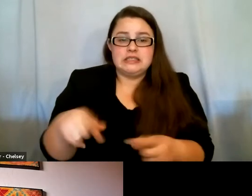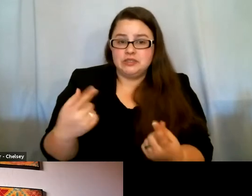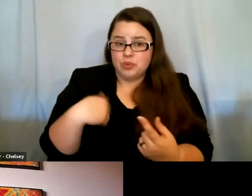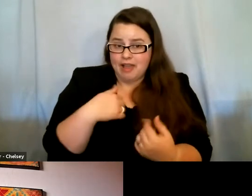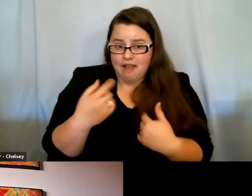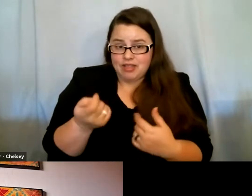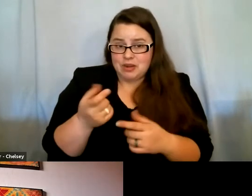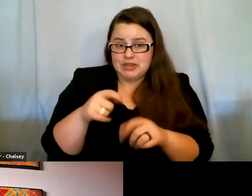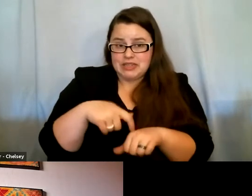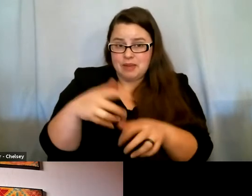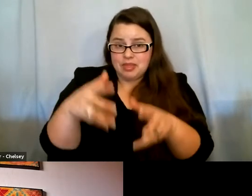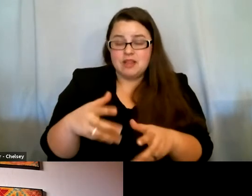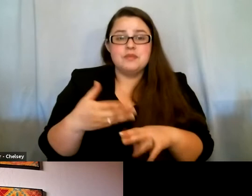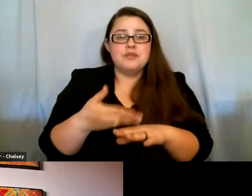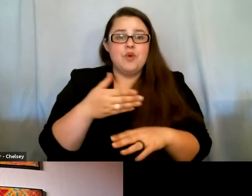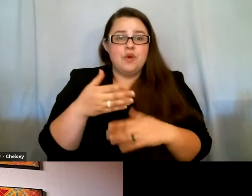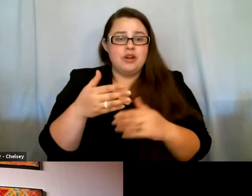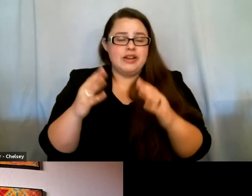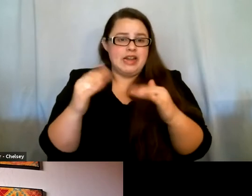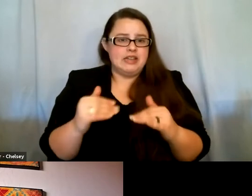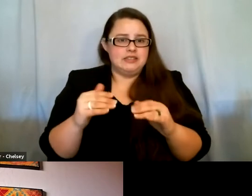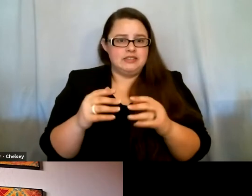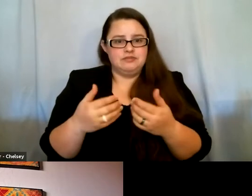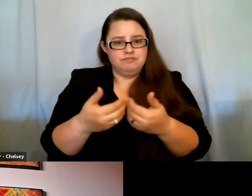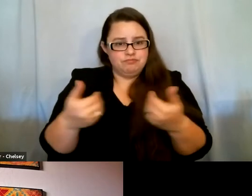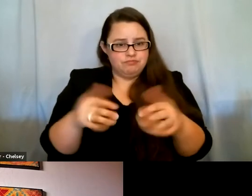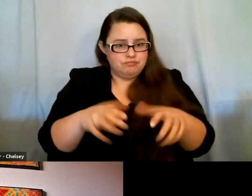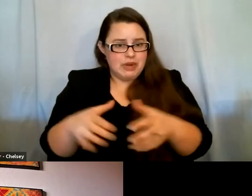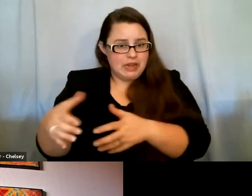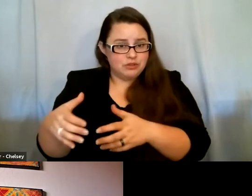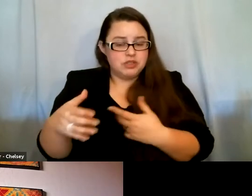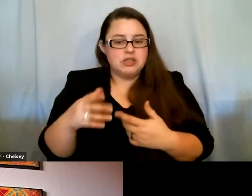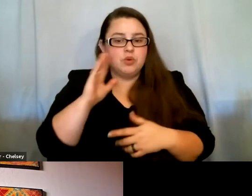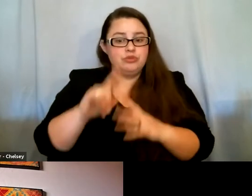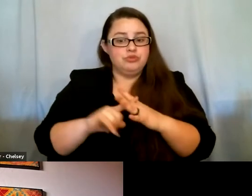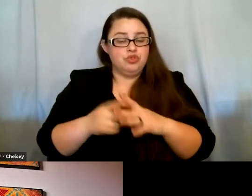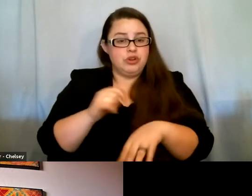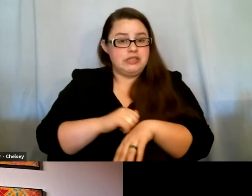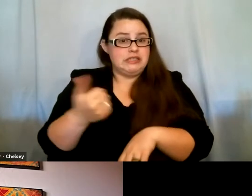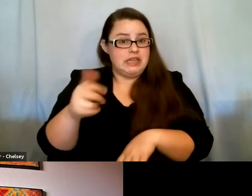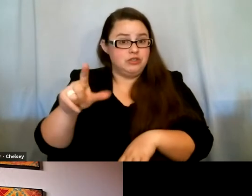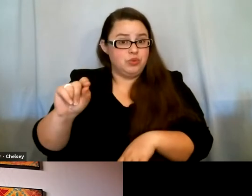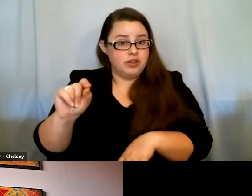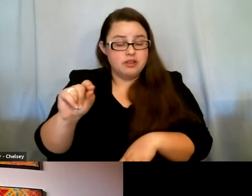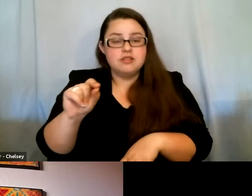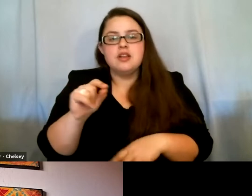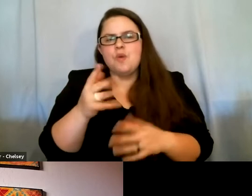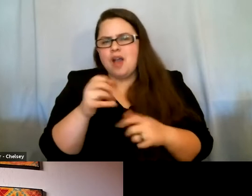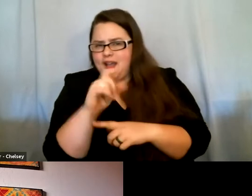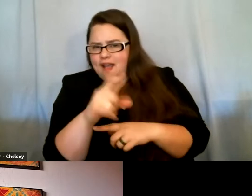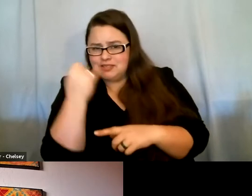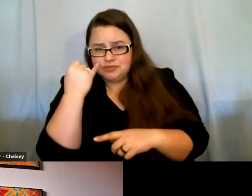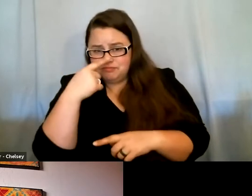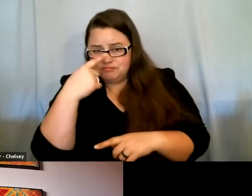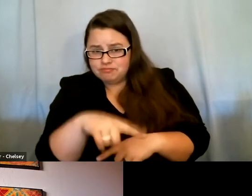little bit of time before the next breakout session, which is going to start at 1020. I wanted to ask you if you wouldn't mind